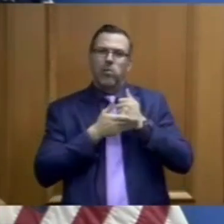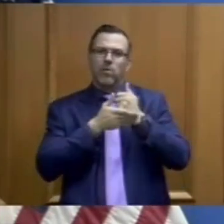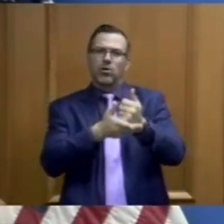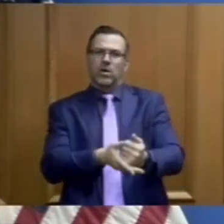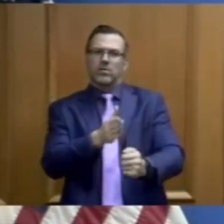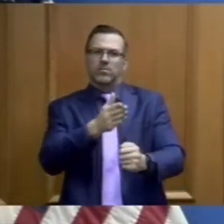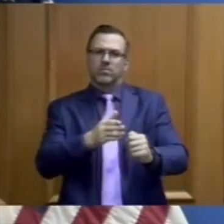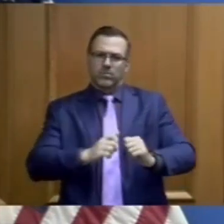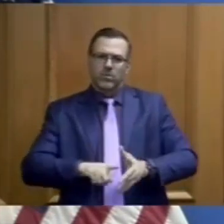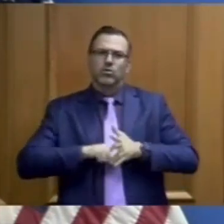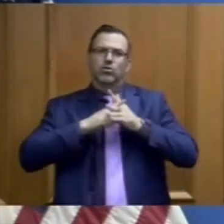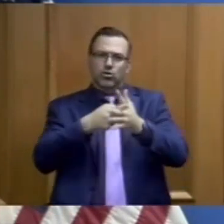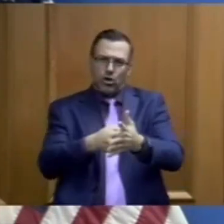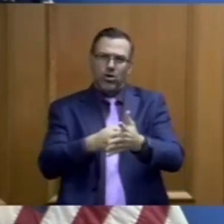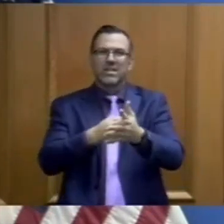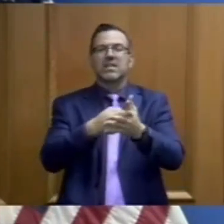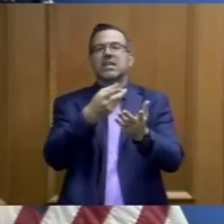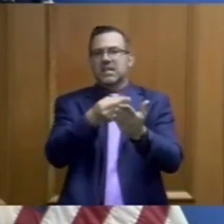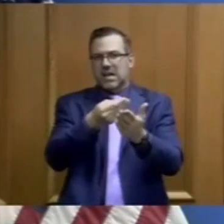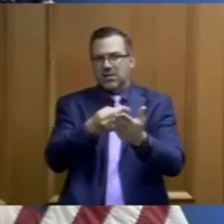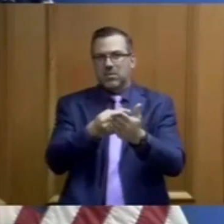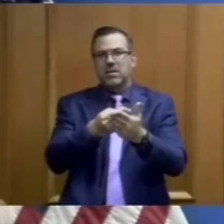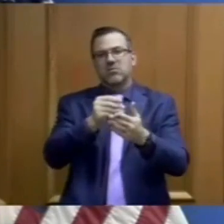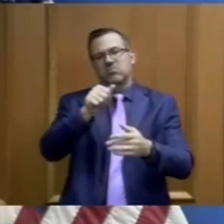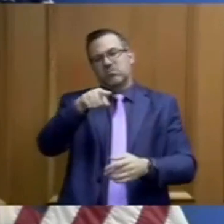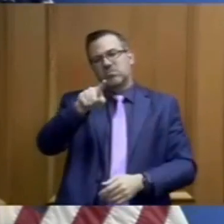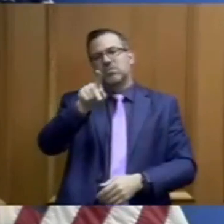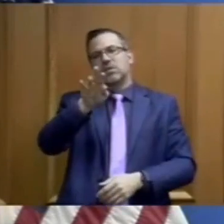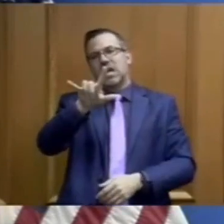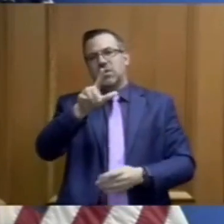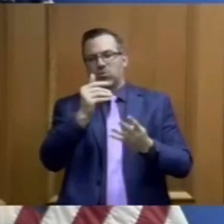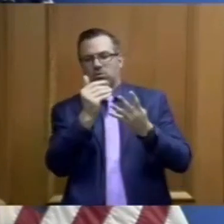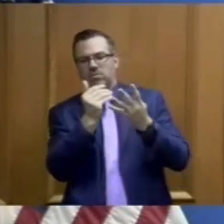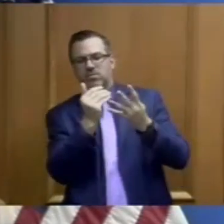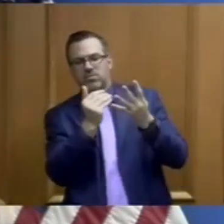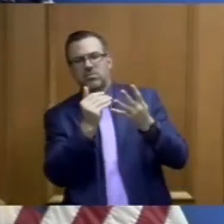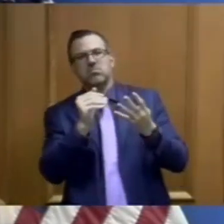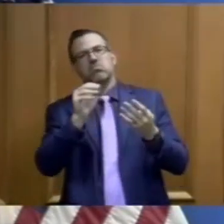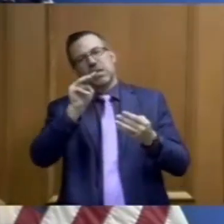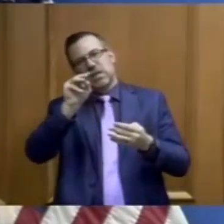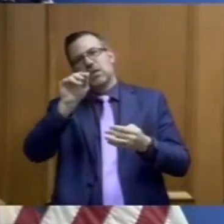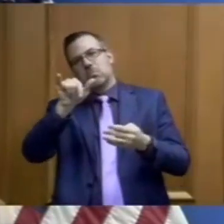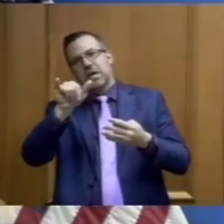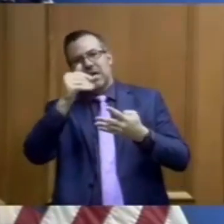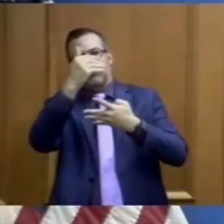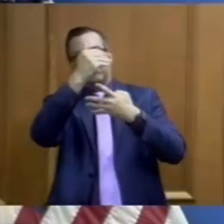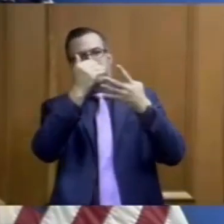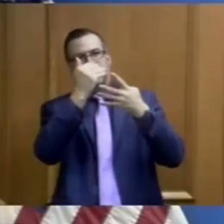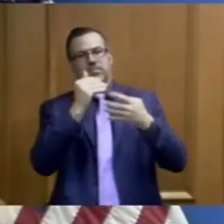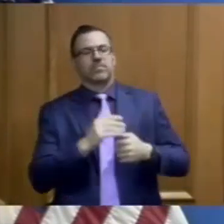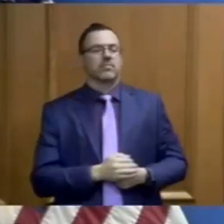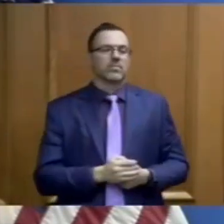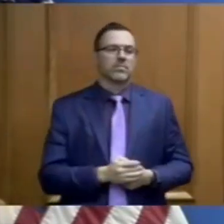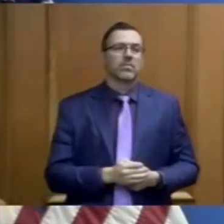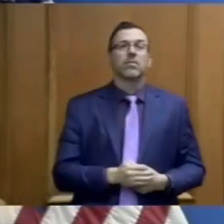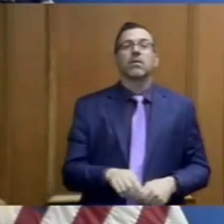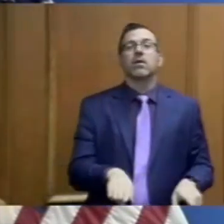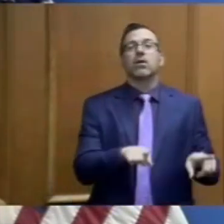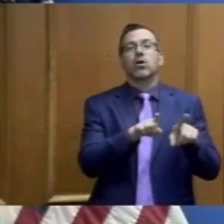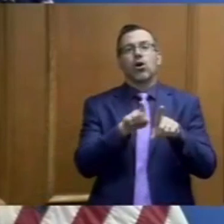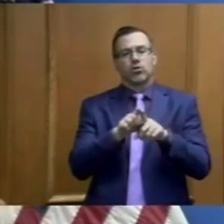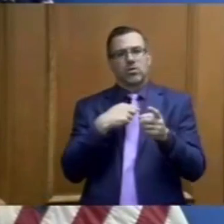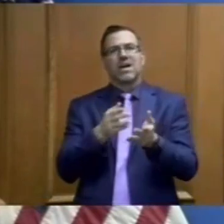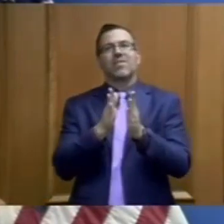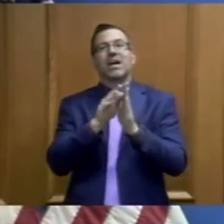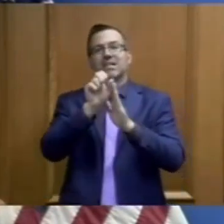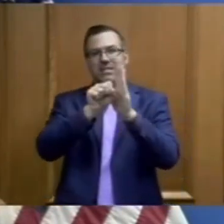in April and extending into May. Now as we work toward a phased reopen, I've instructed also our state parks